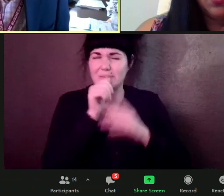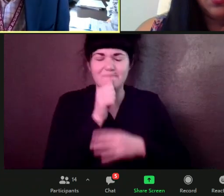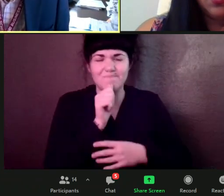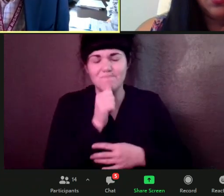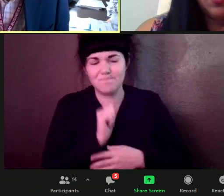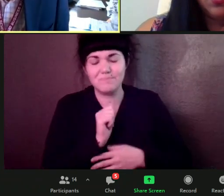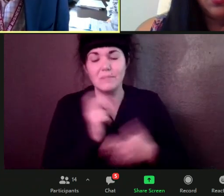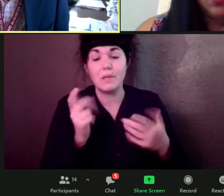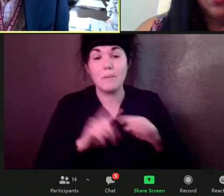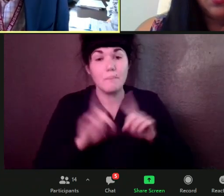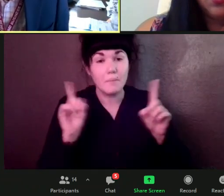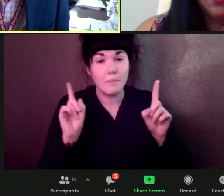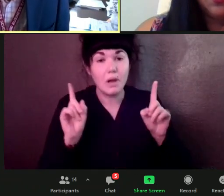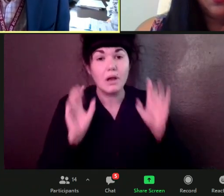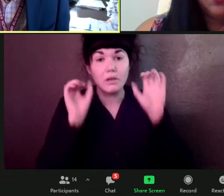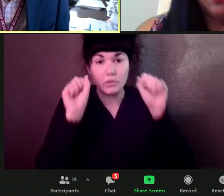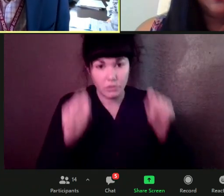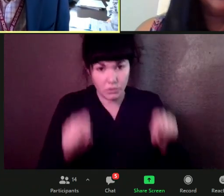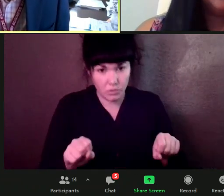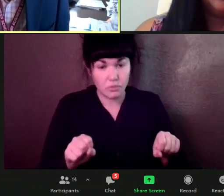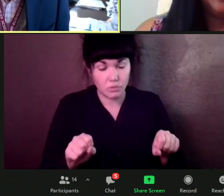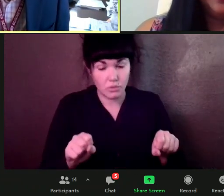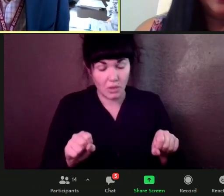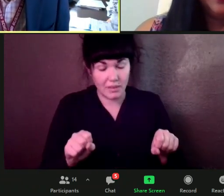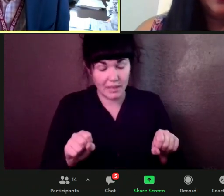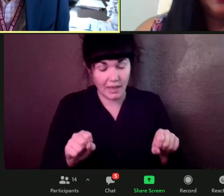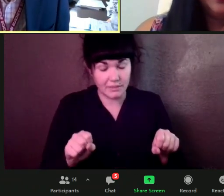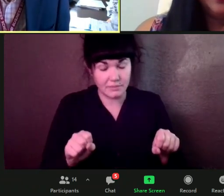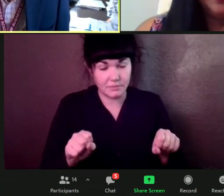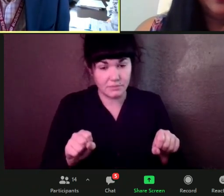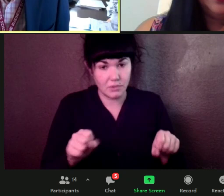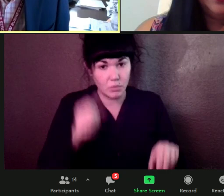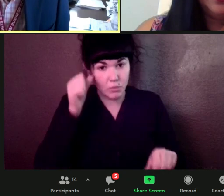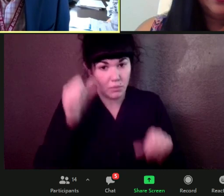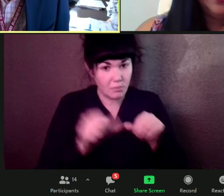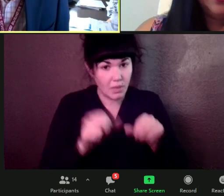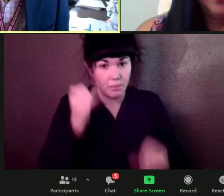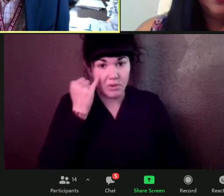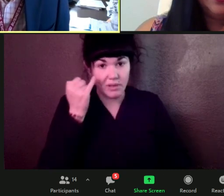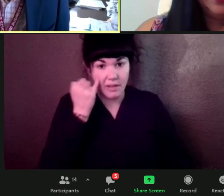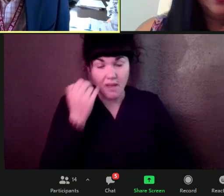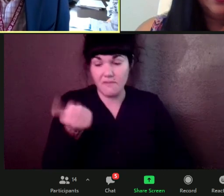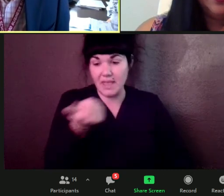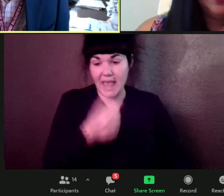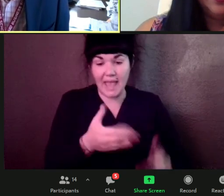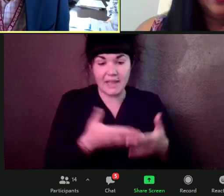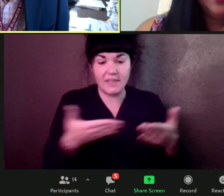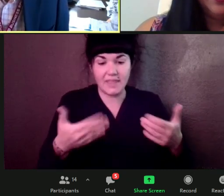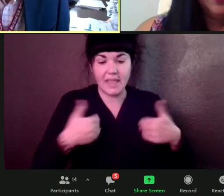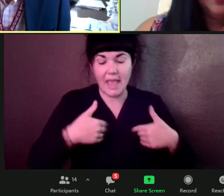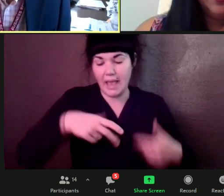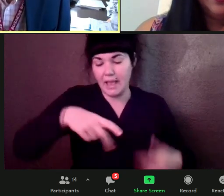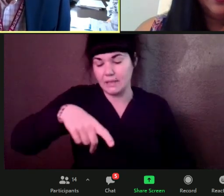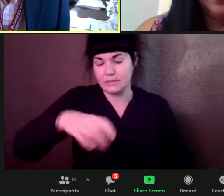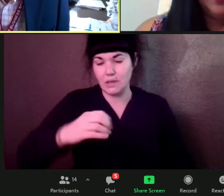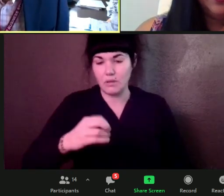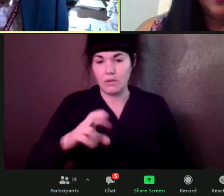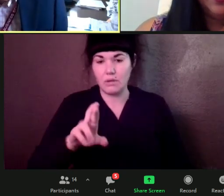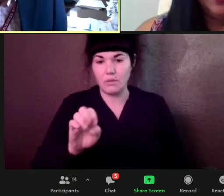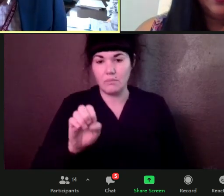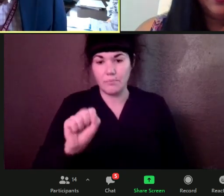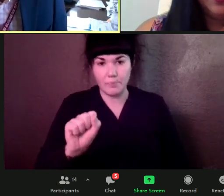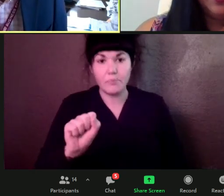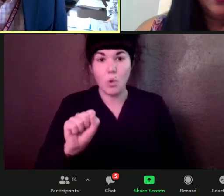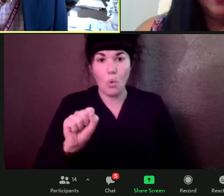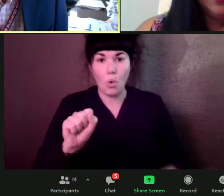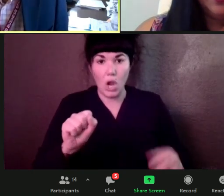porous and, um, and, and is moist for, um, 24 to 48 period